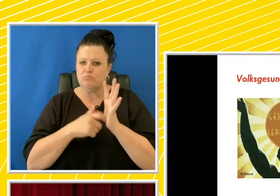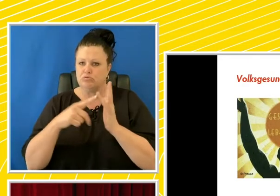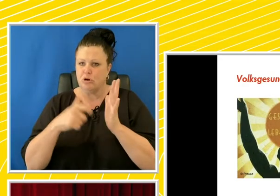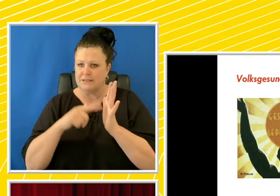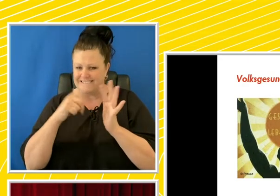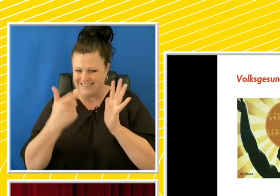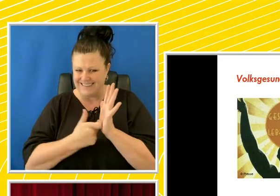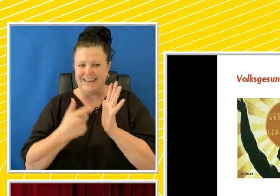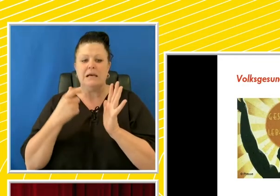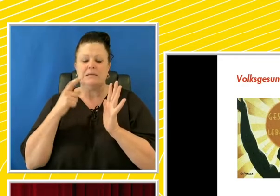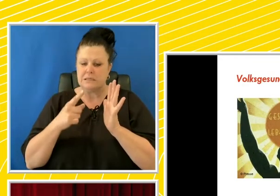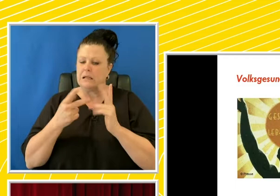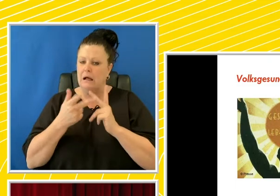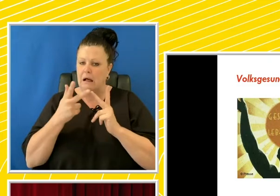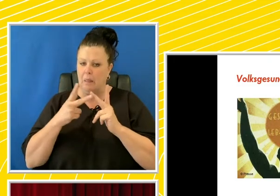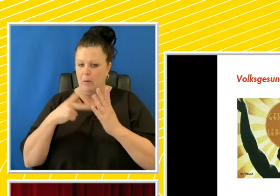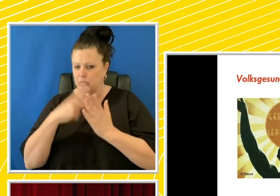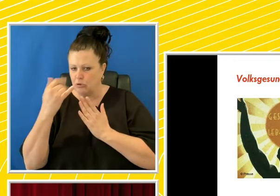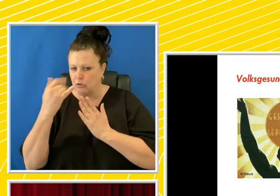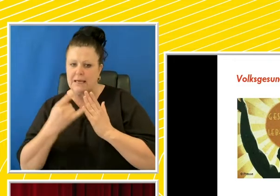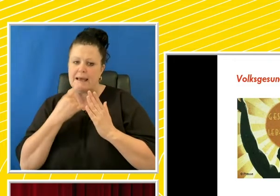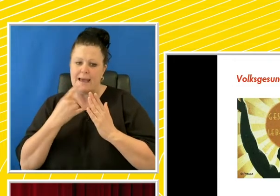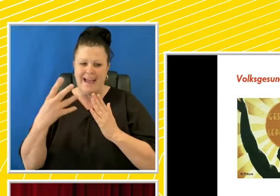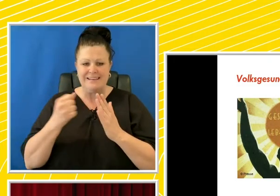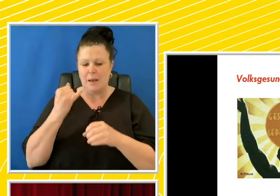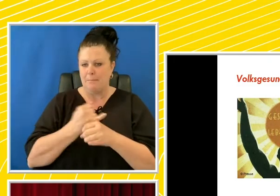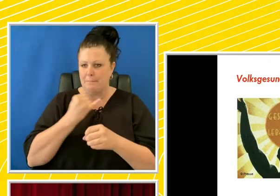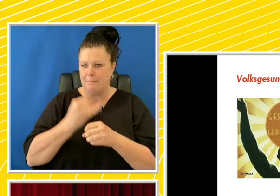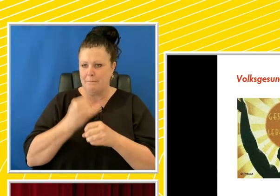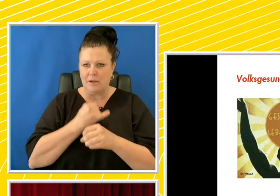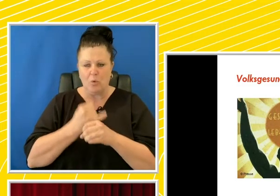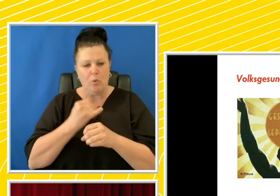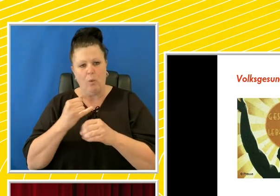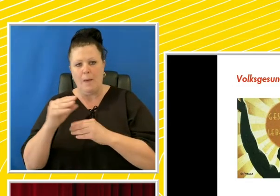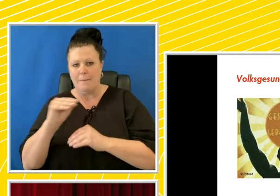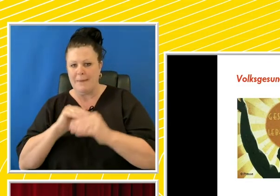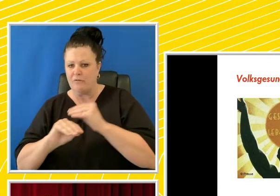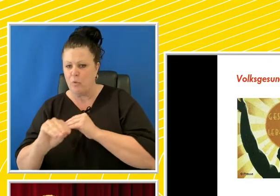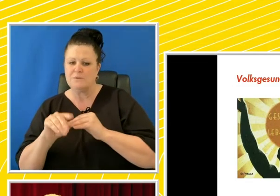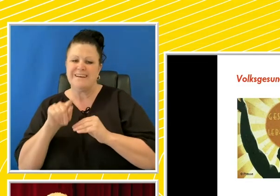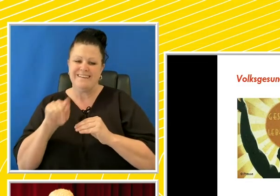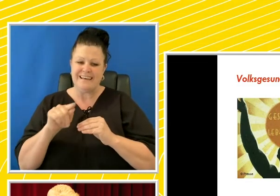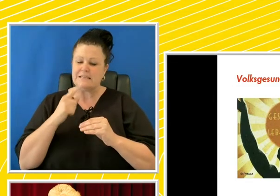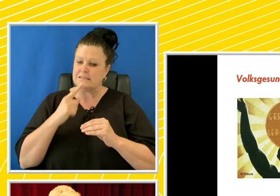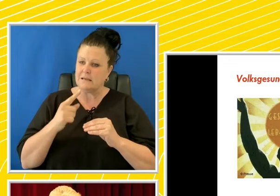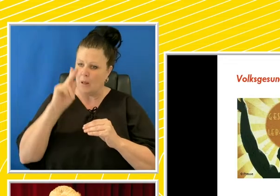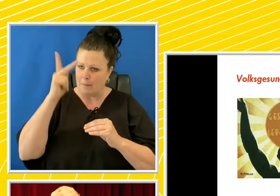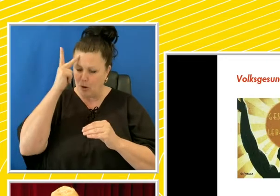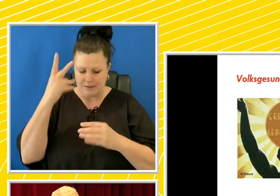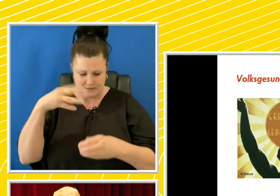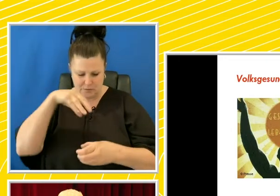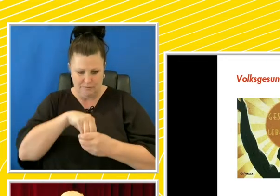project traded in medical metaphors and asserted that the most paternalistic form of biopolitics by invoking the idealized